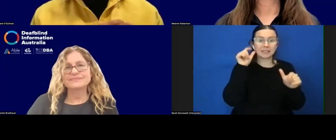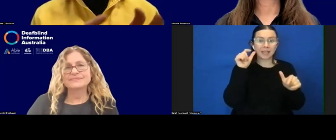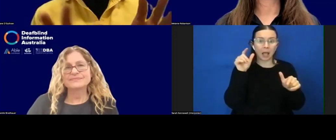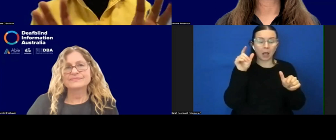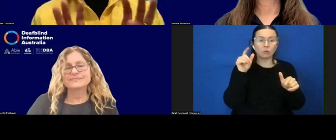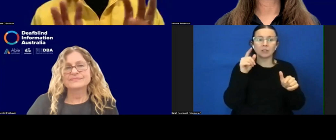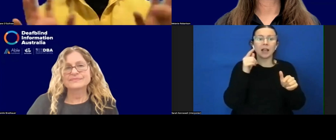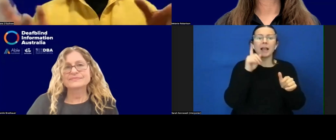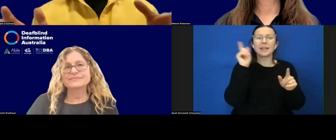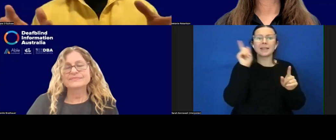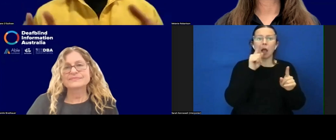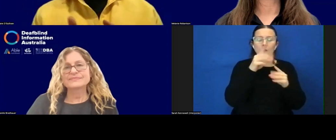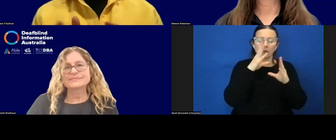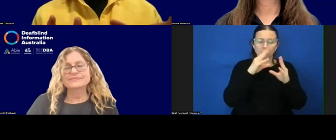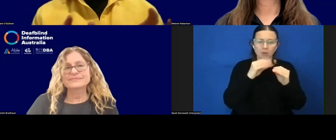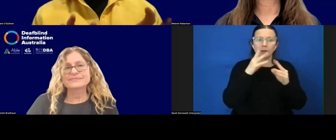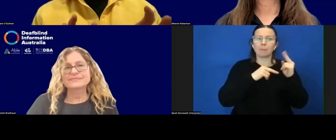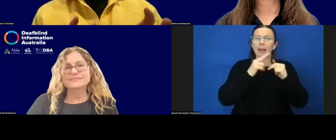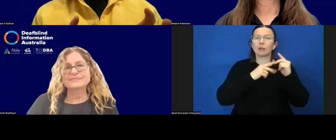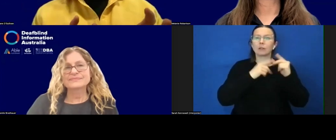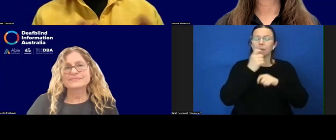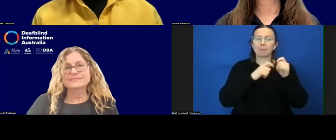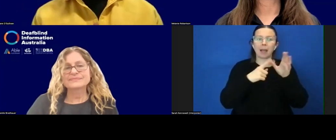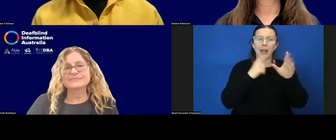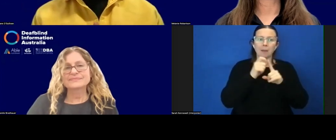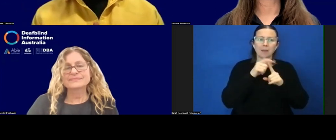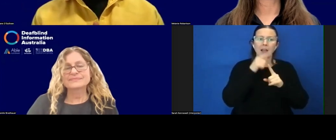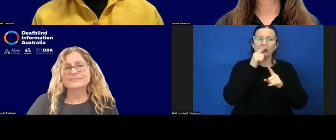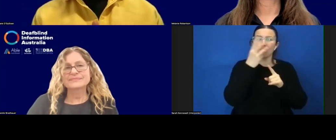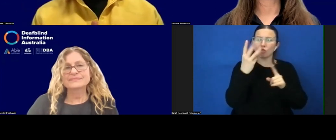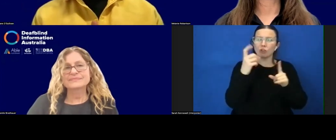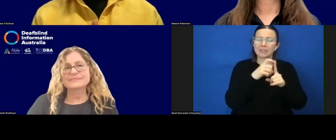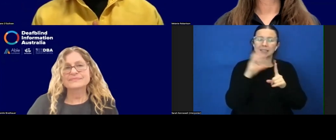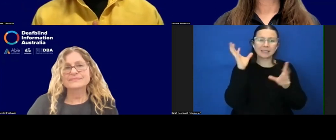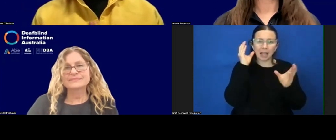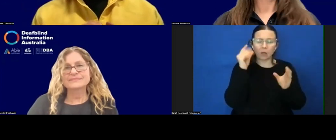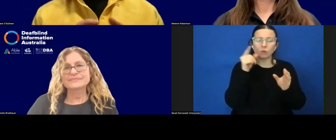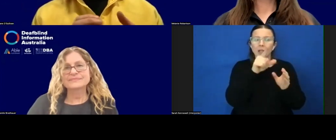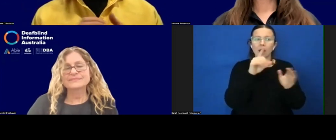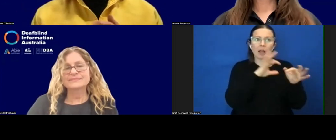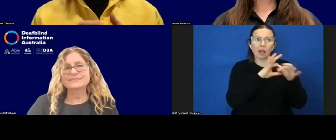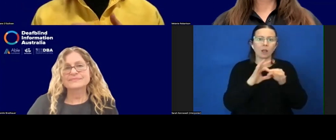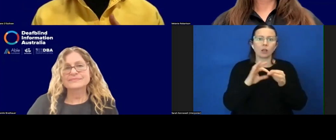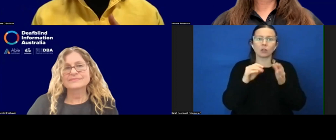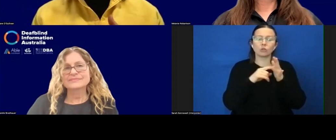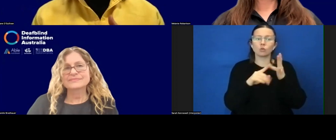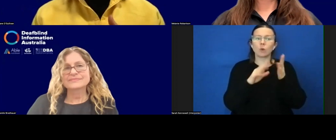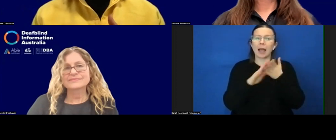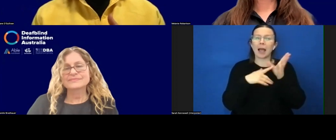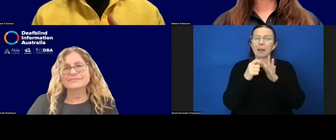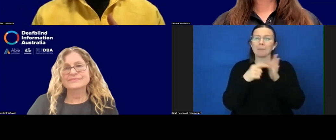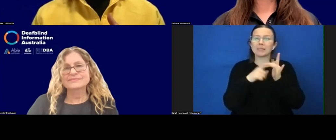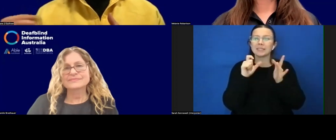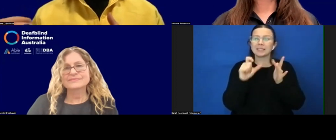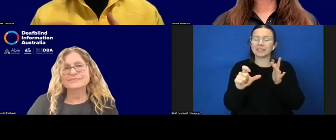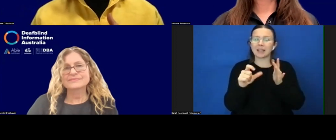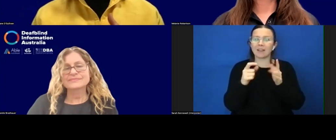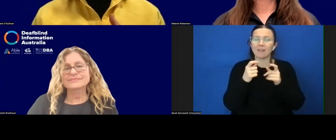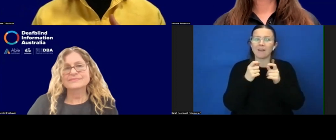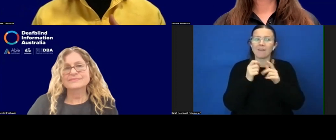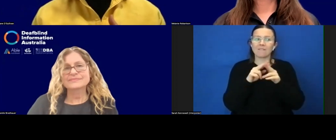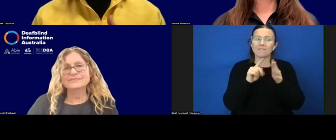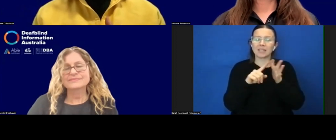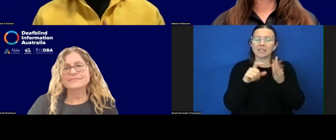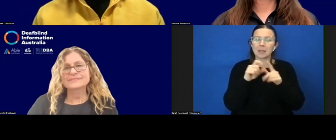moment as an app and it gave that 3d sound, but they converted it to haptic feedback. So you've got stronger vibrations, um, at different